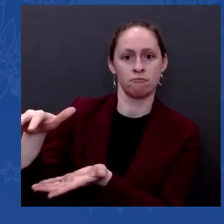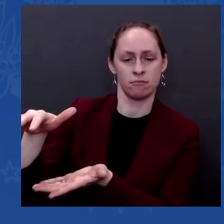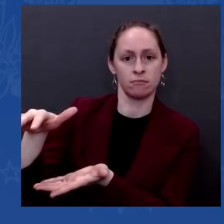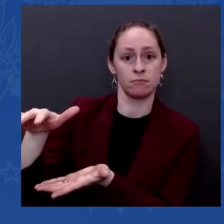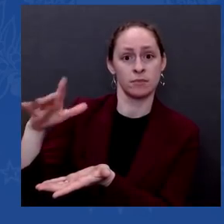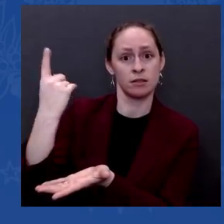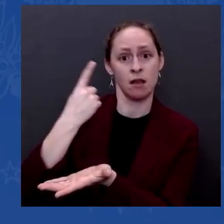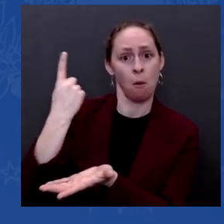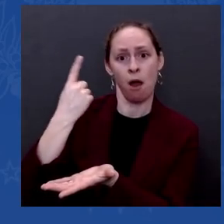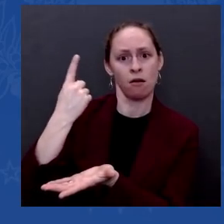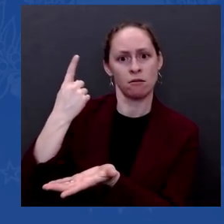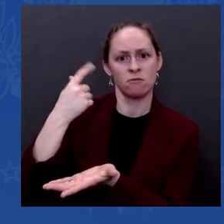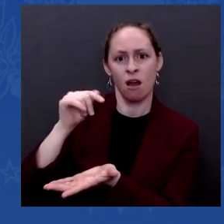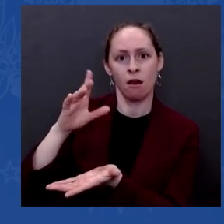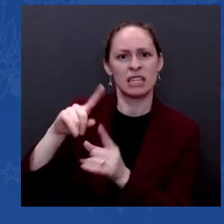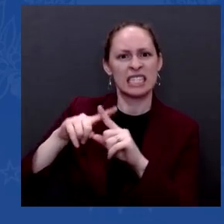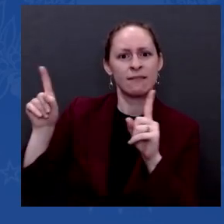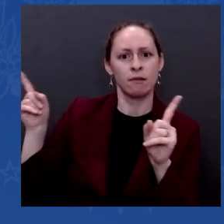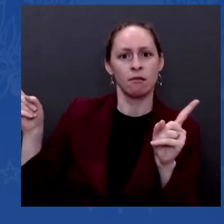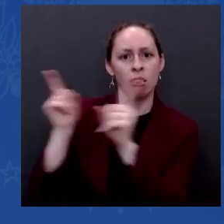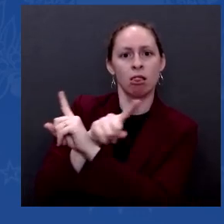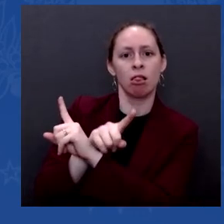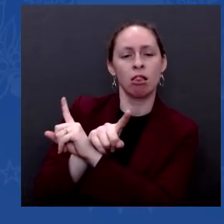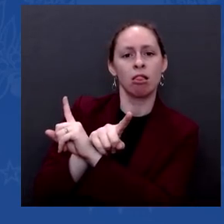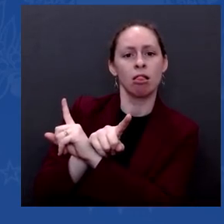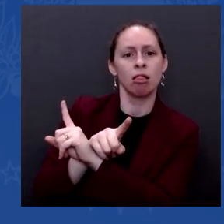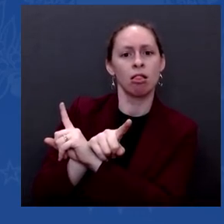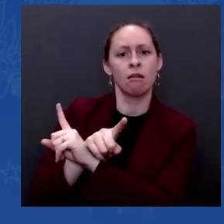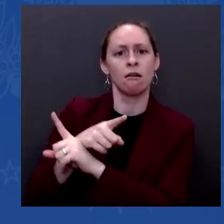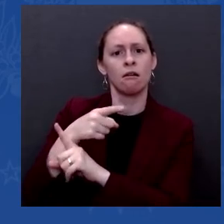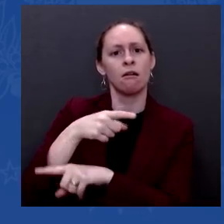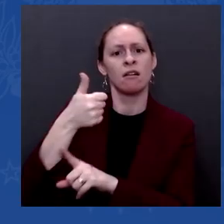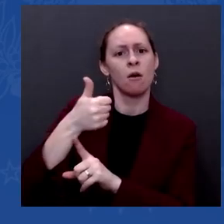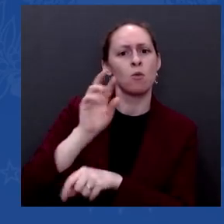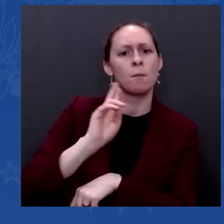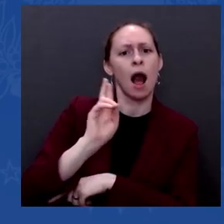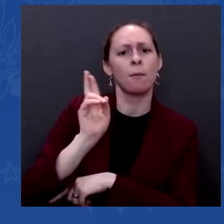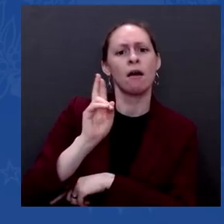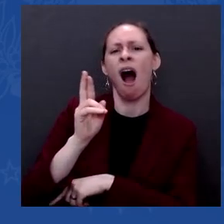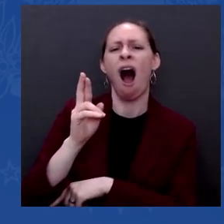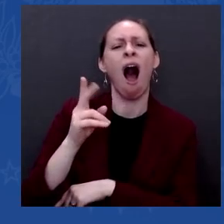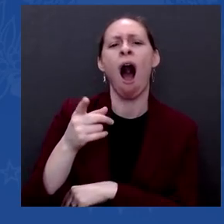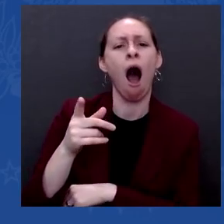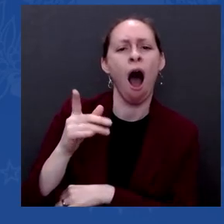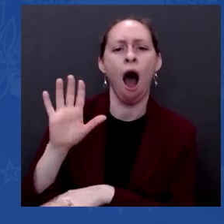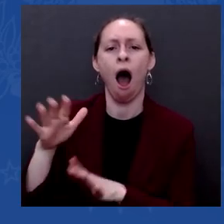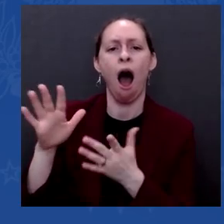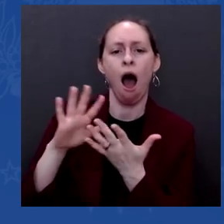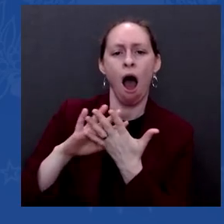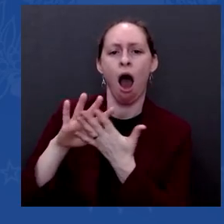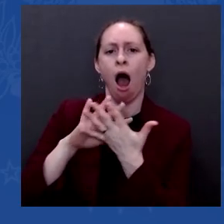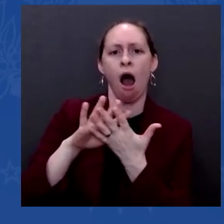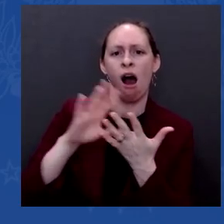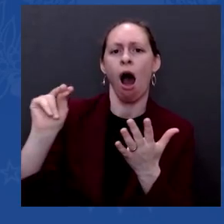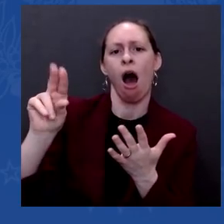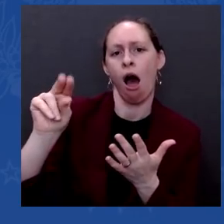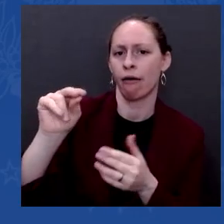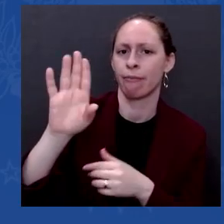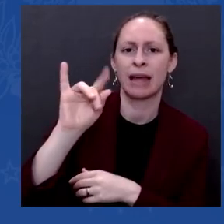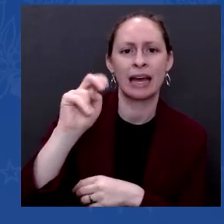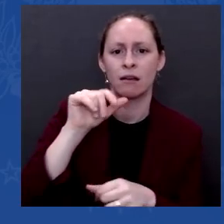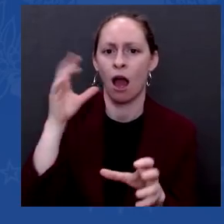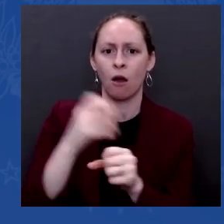that would ever happen in America in the 21st century, but it's happening. And so I think — I guess what I'm saying is,